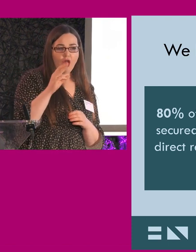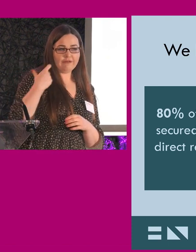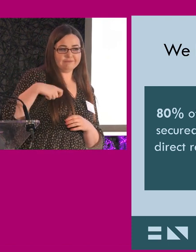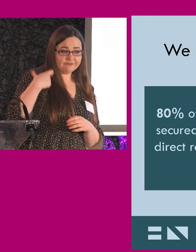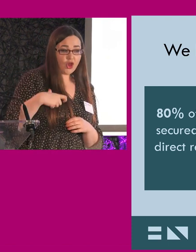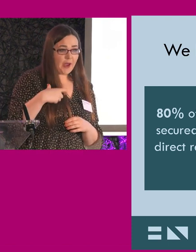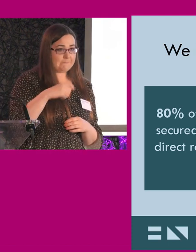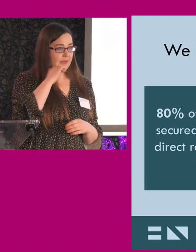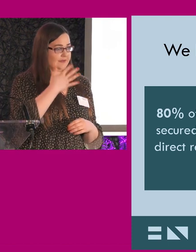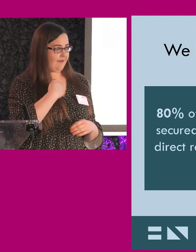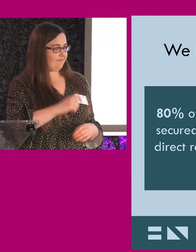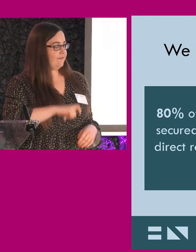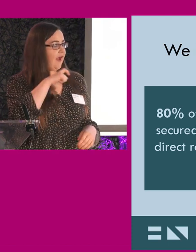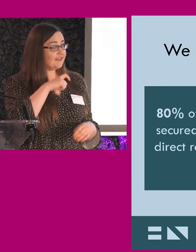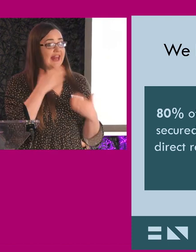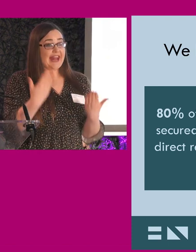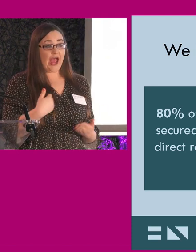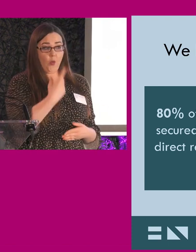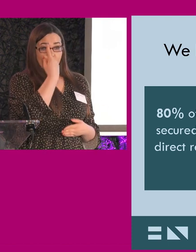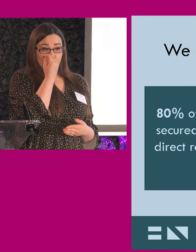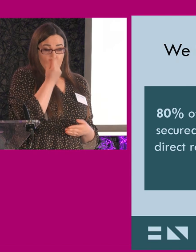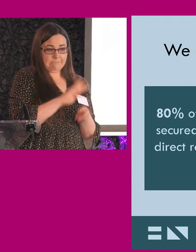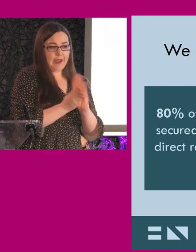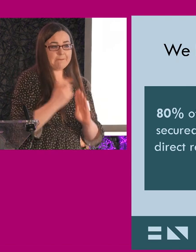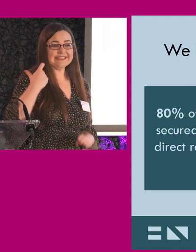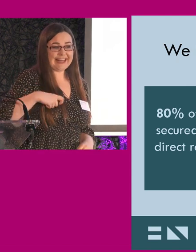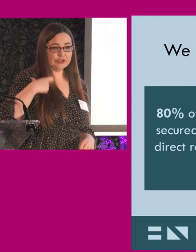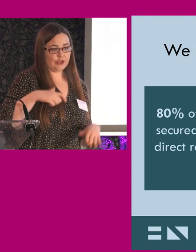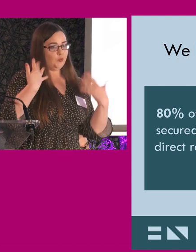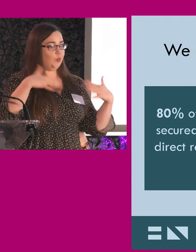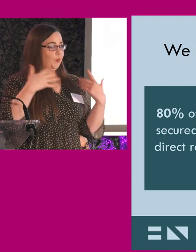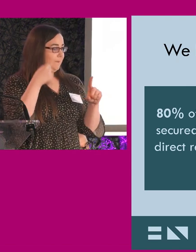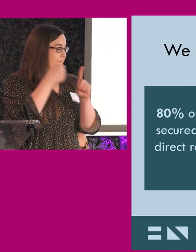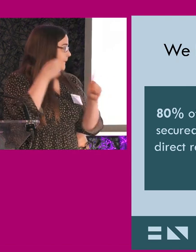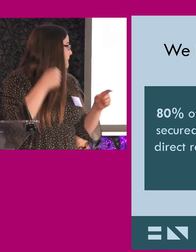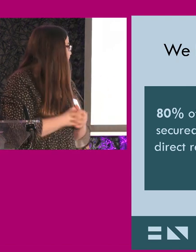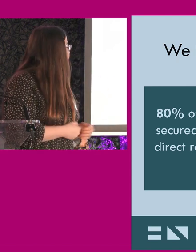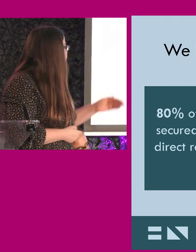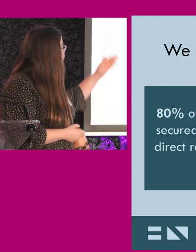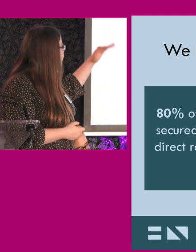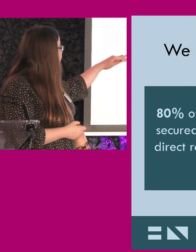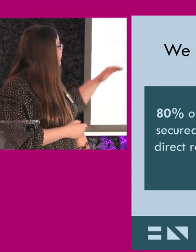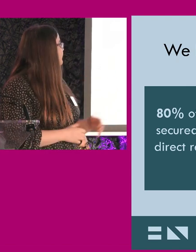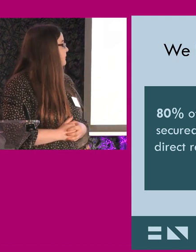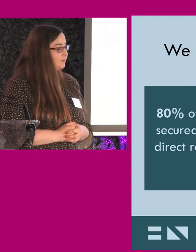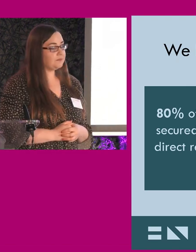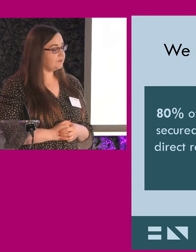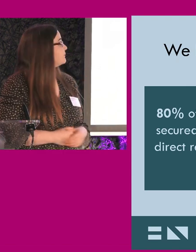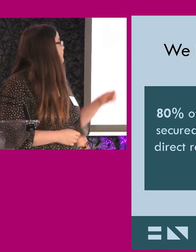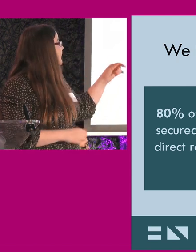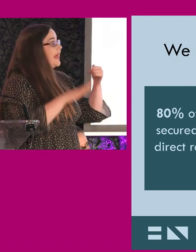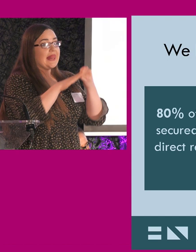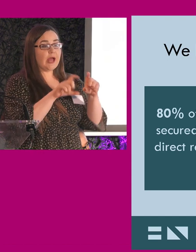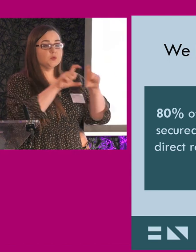apply for a law position, that they feel confident that they're able to, and then they will soon become a solicitor. And that has been very impactful.